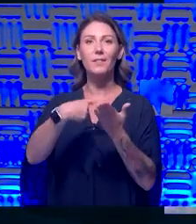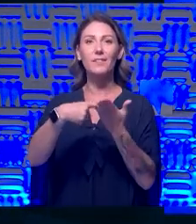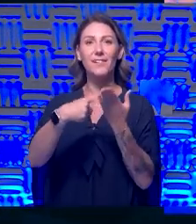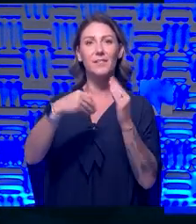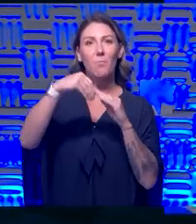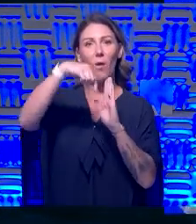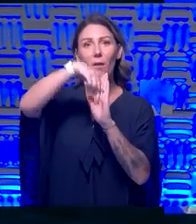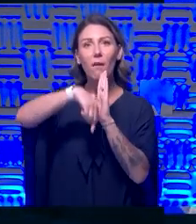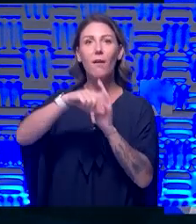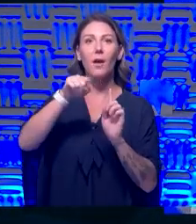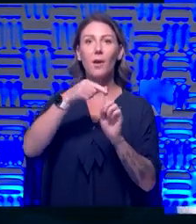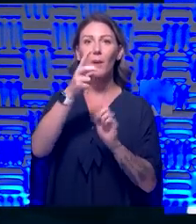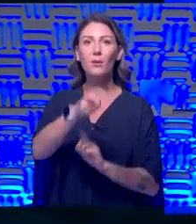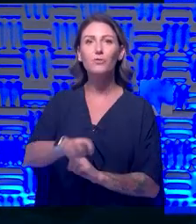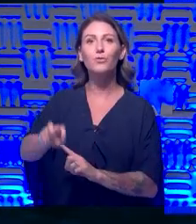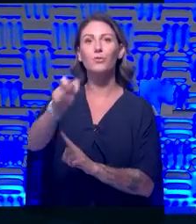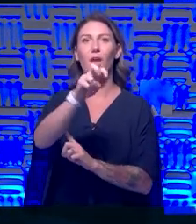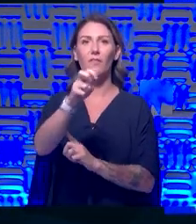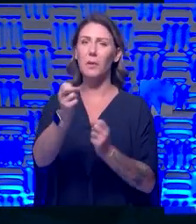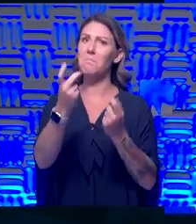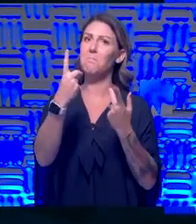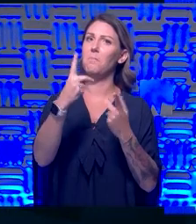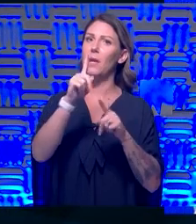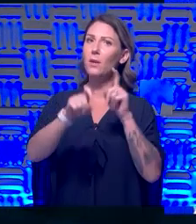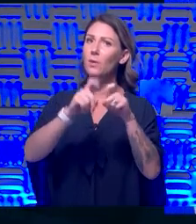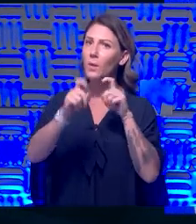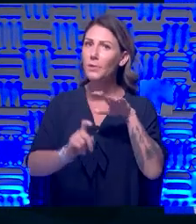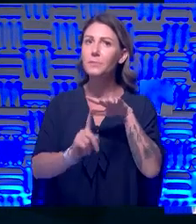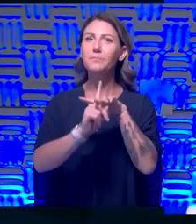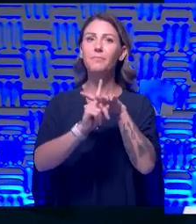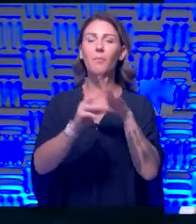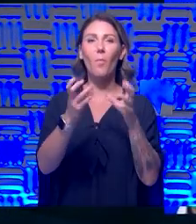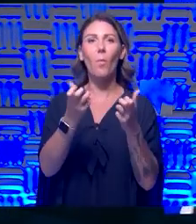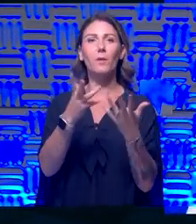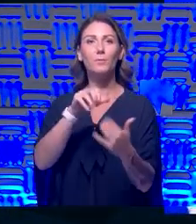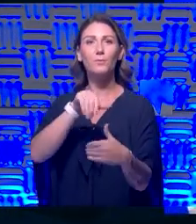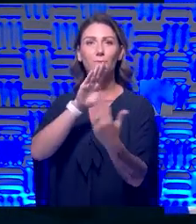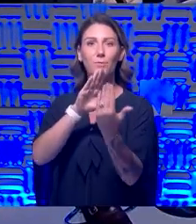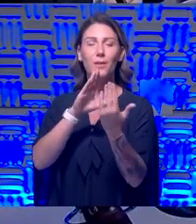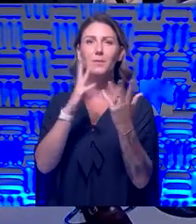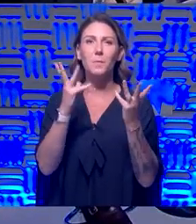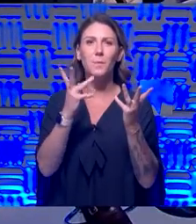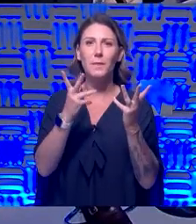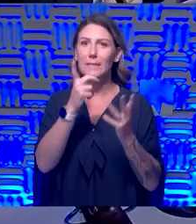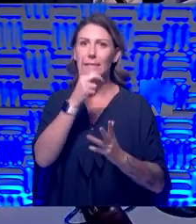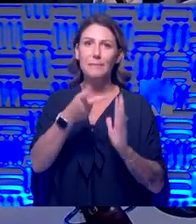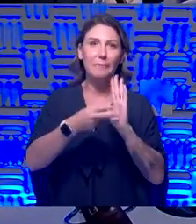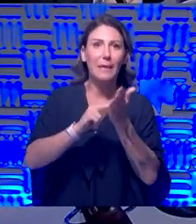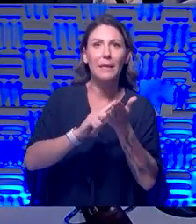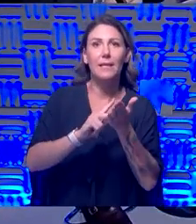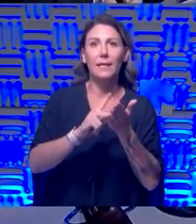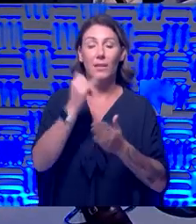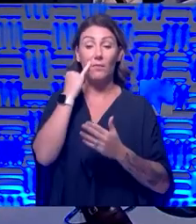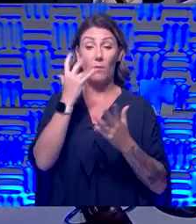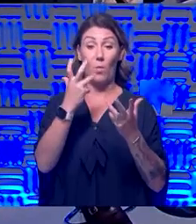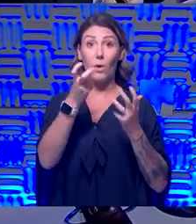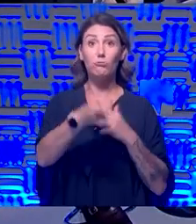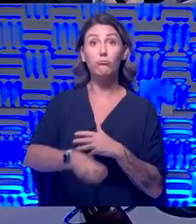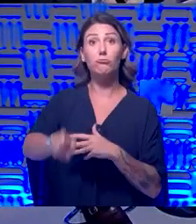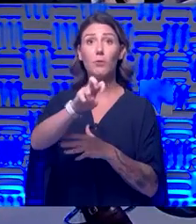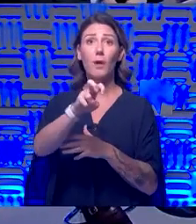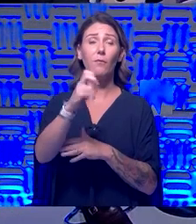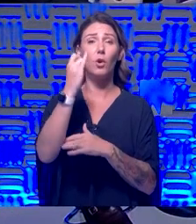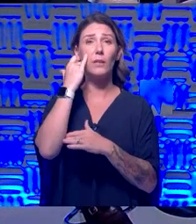So much stuff came up about traveling. So we want to address that. And also what it doesn't mean for if you need to go travel to see somebody who is an elderly